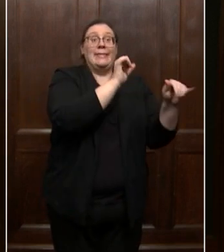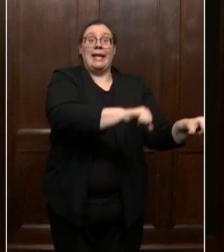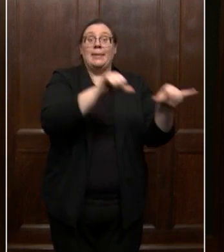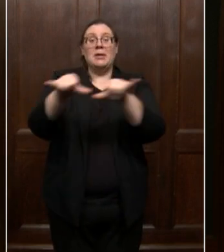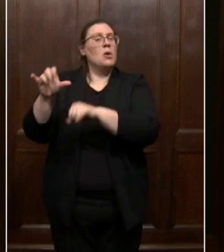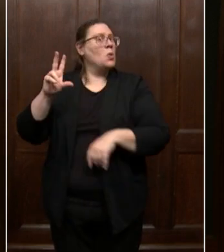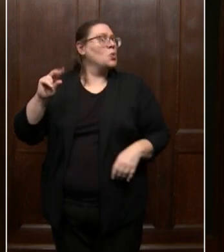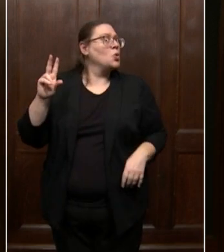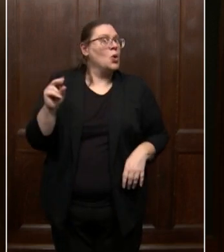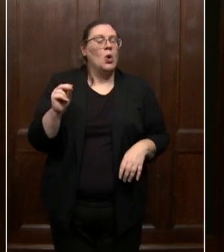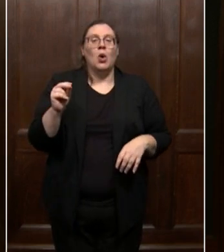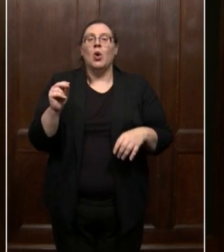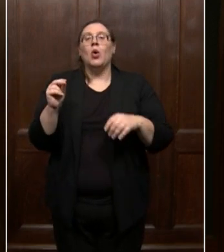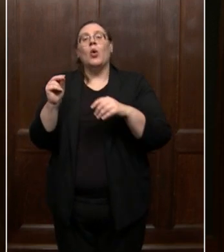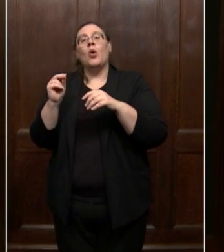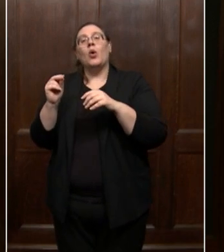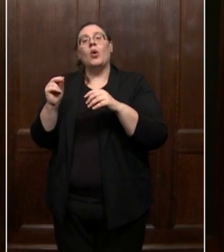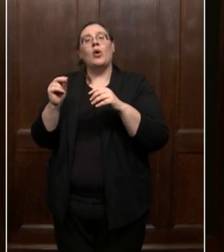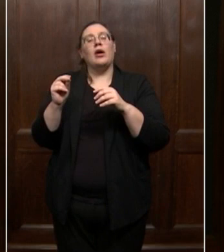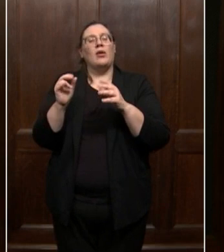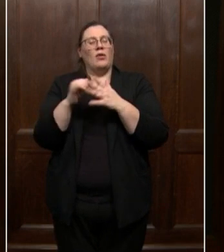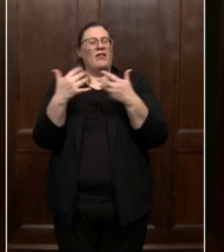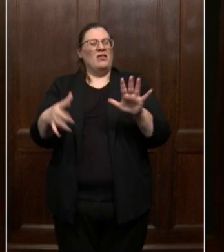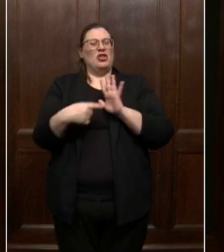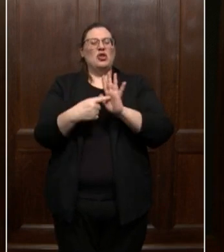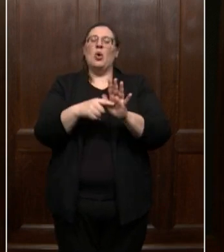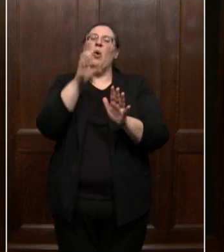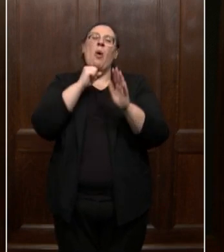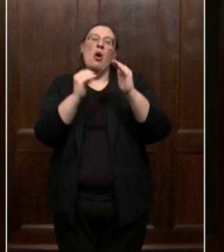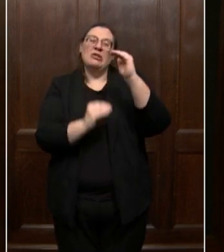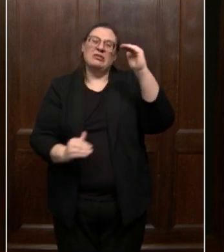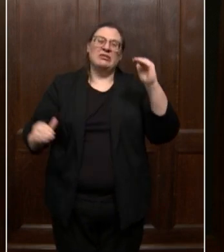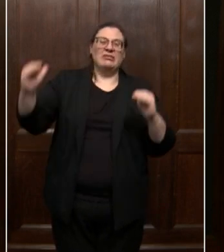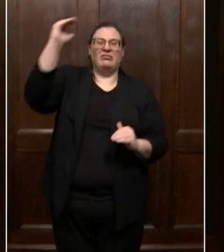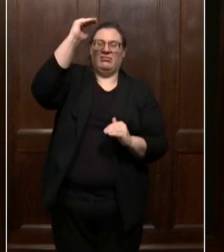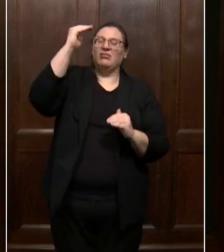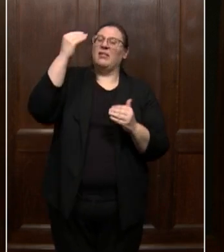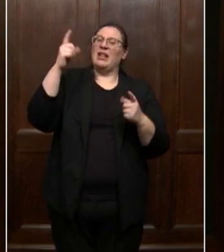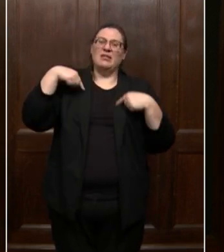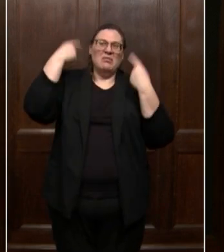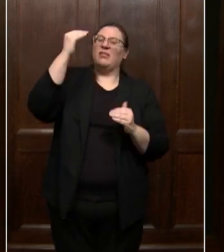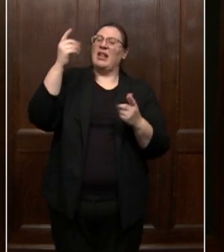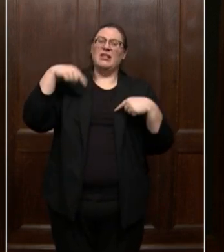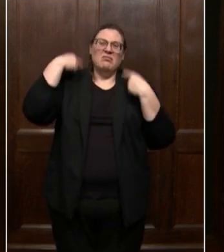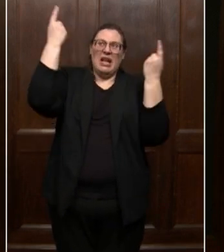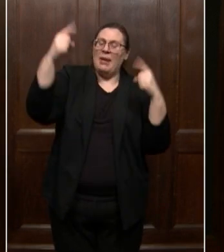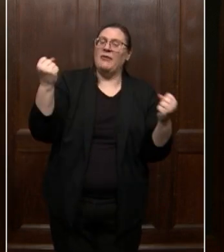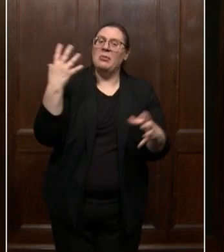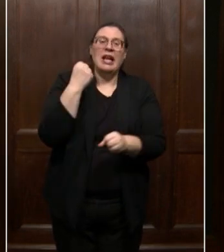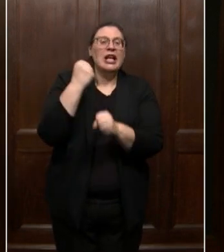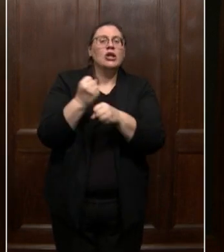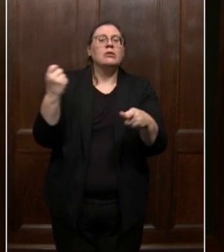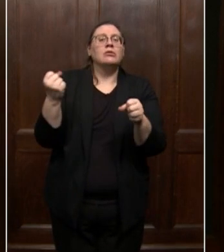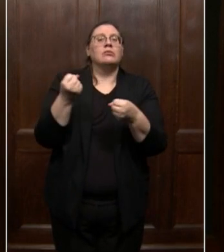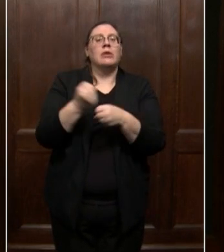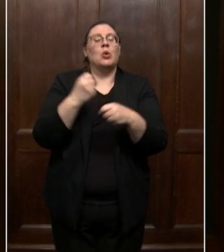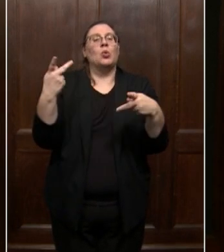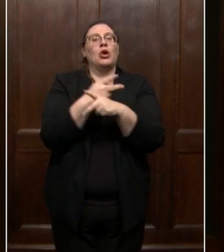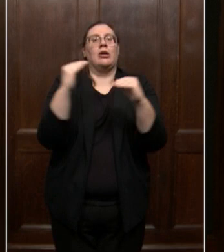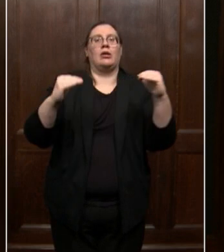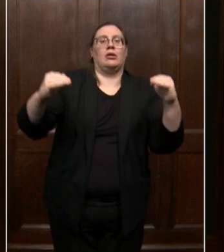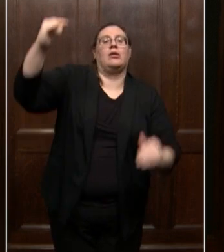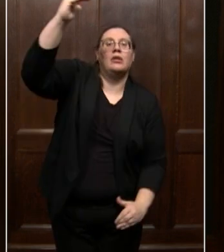virus has taken hold of old disparities and forged new and devastating injustices. These are the facts.